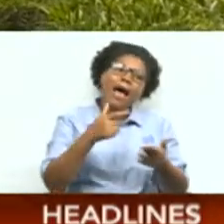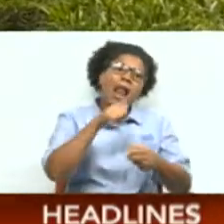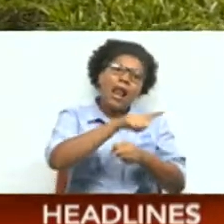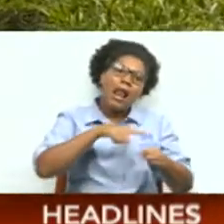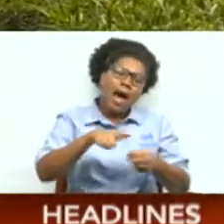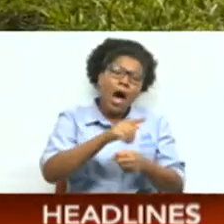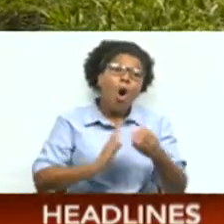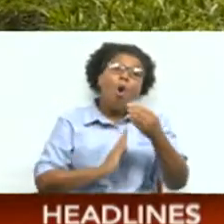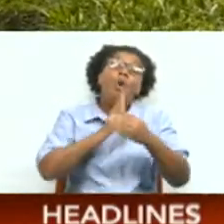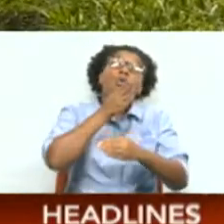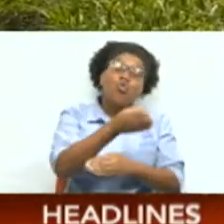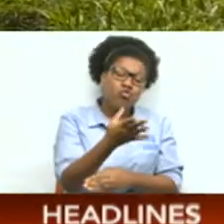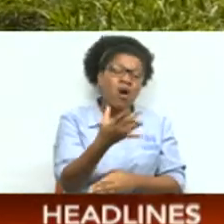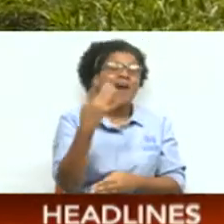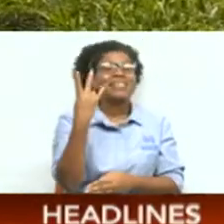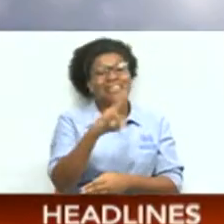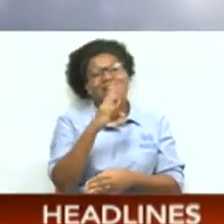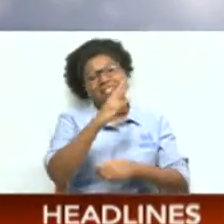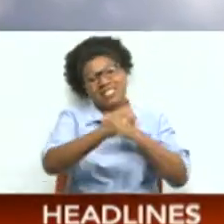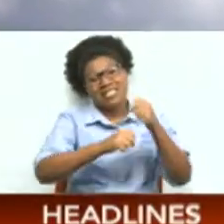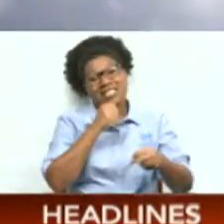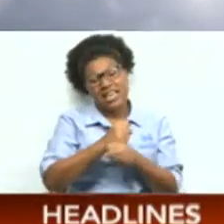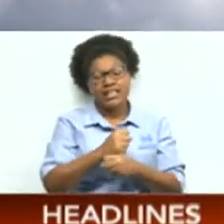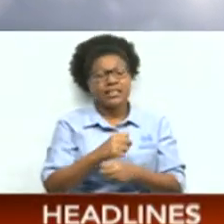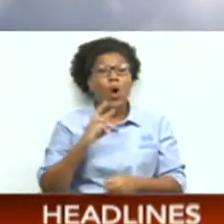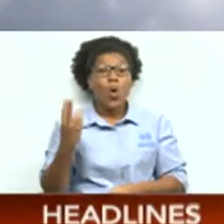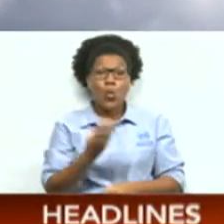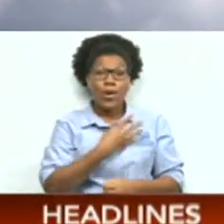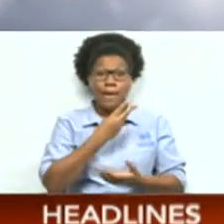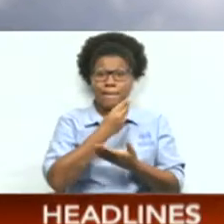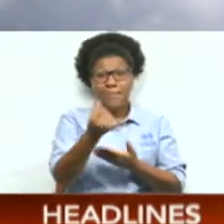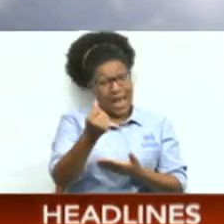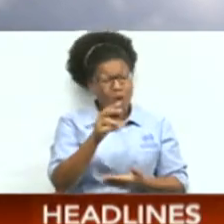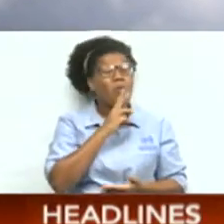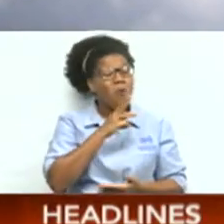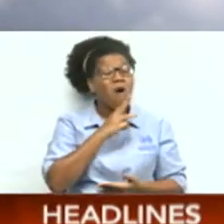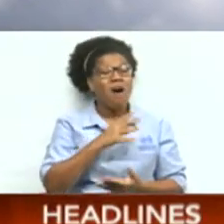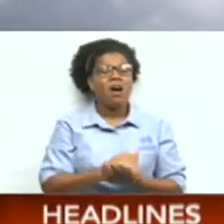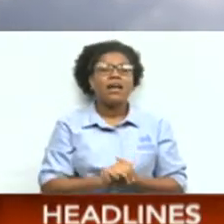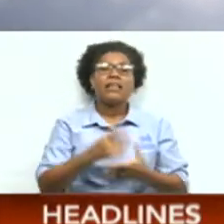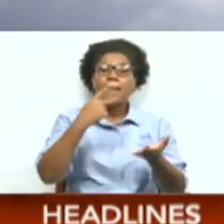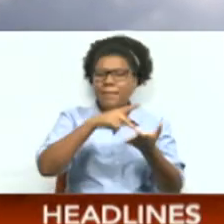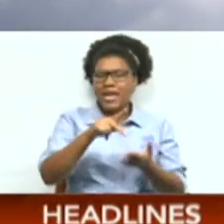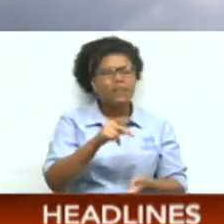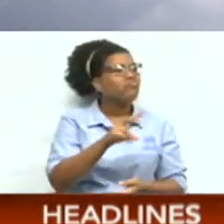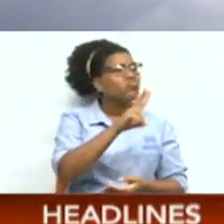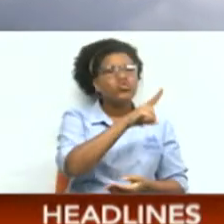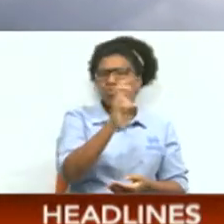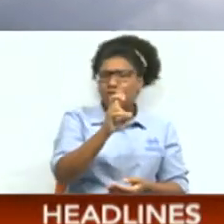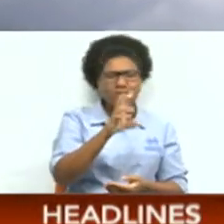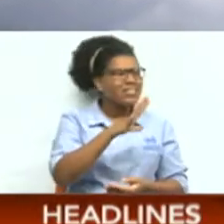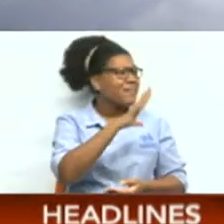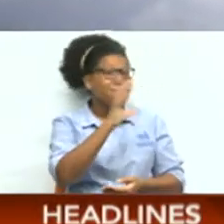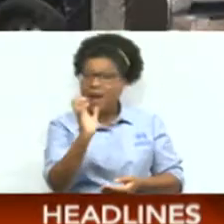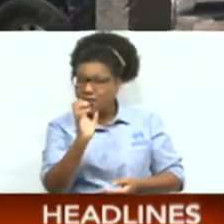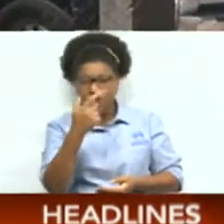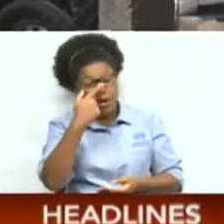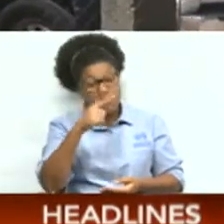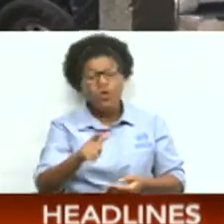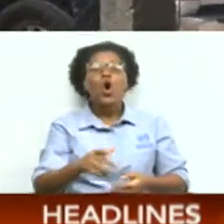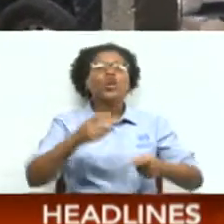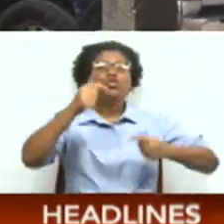struggling, no water. We buy water. Landowners pay between $400 to $500 for a truckload of water.